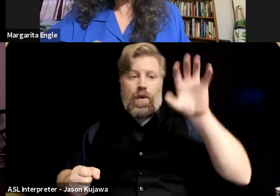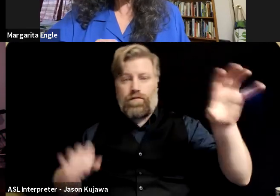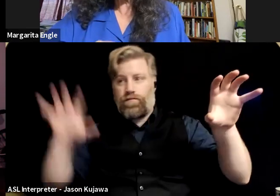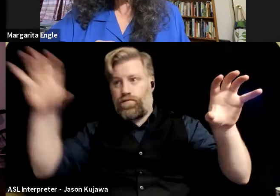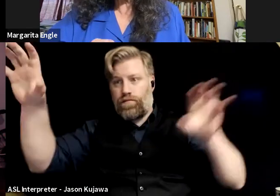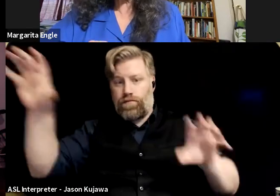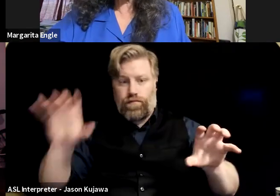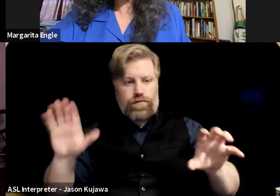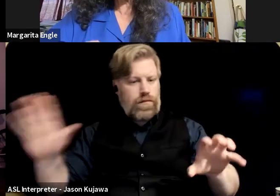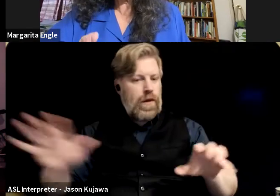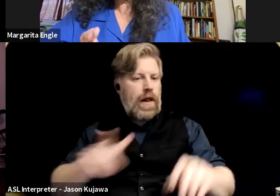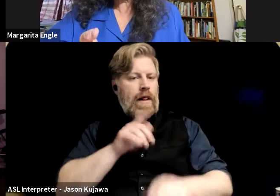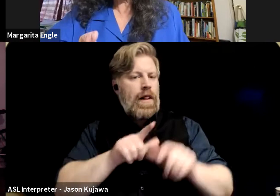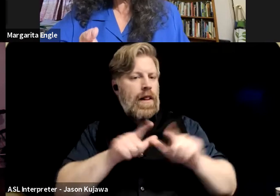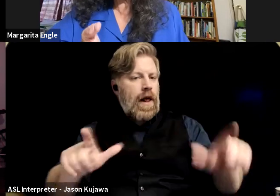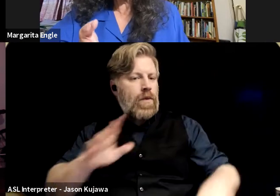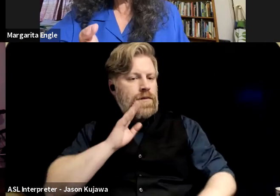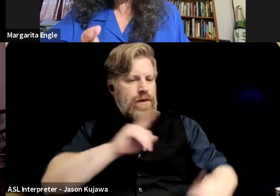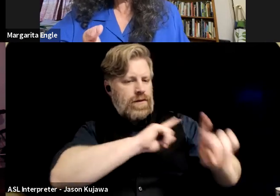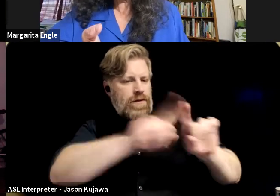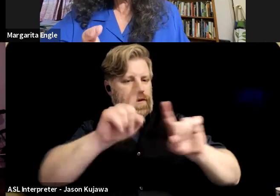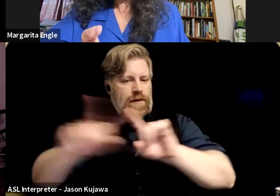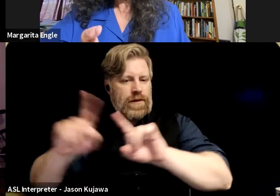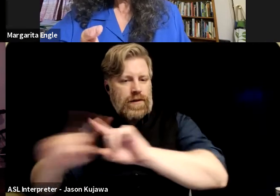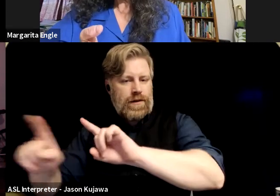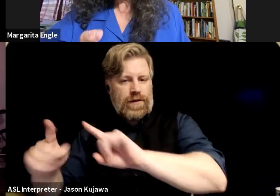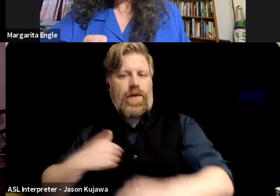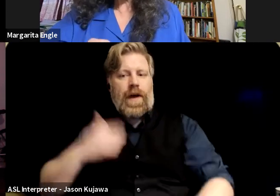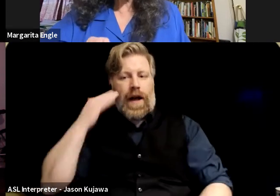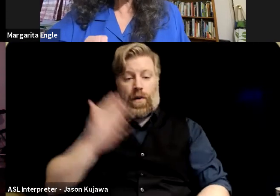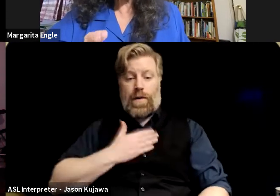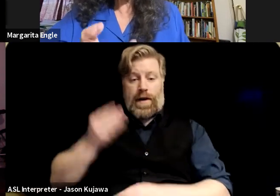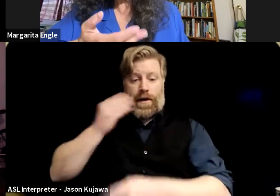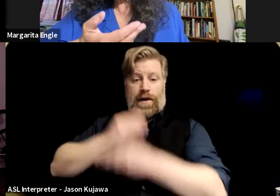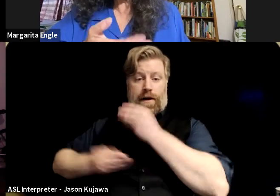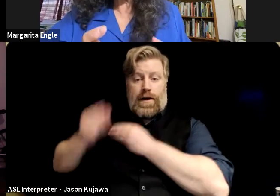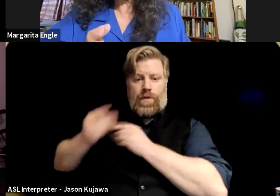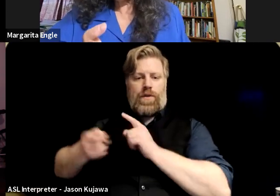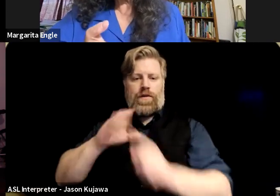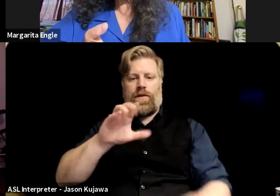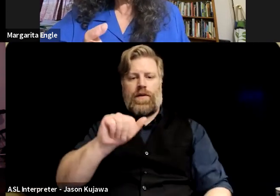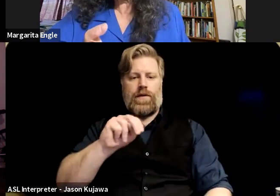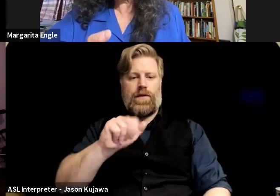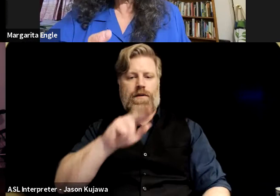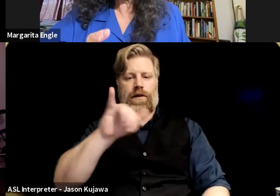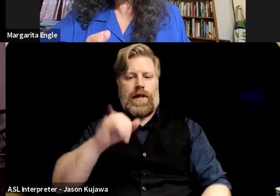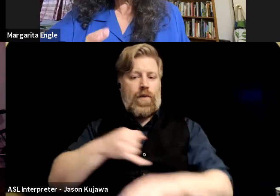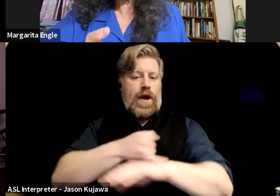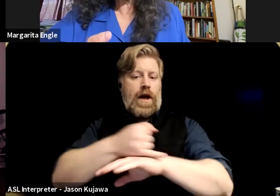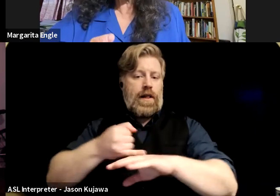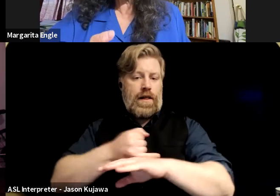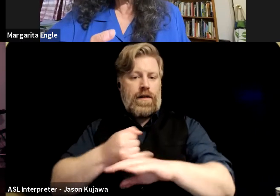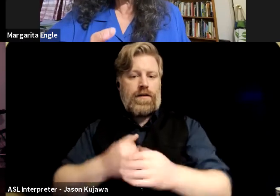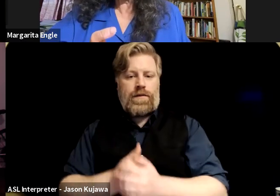spoke different languages. I know my own, some of my own ancestry is from the Canary Islands, so I have one che, the, the